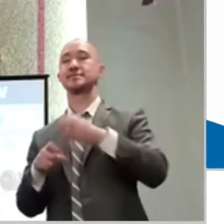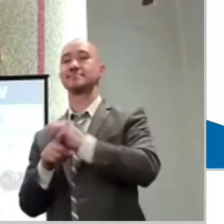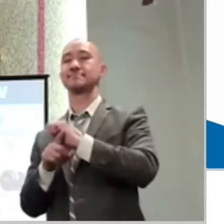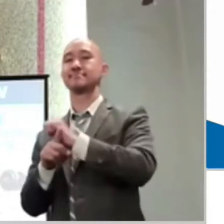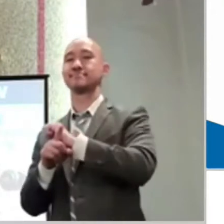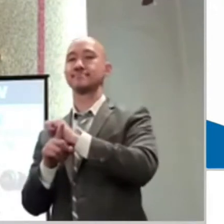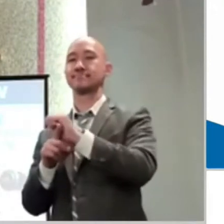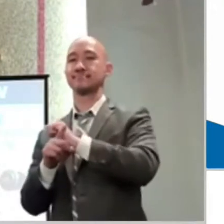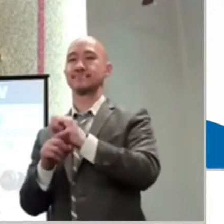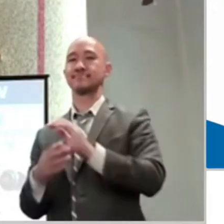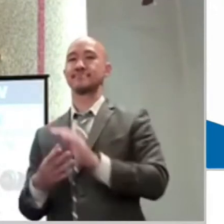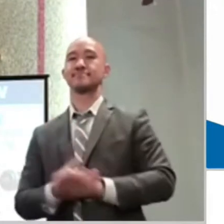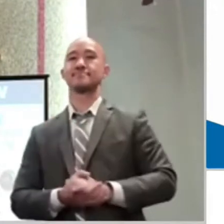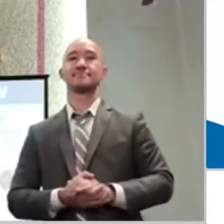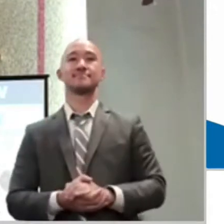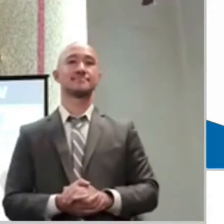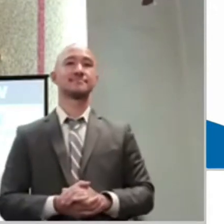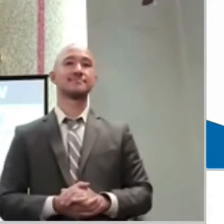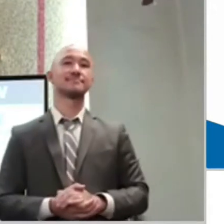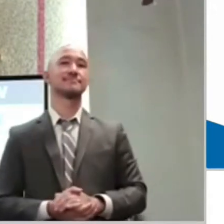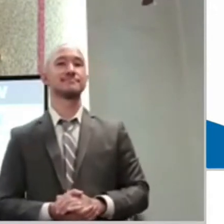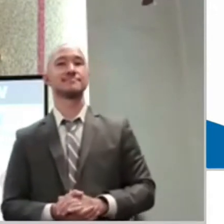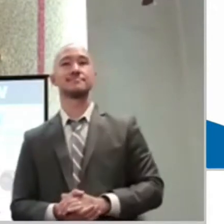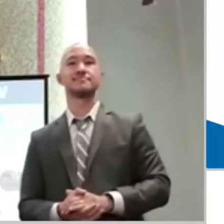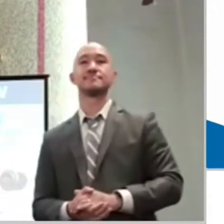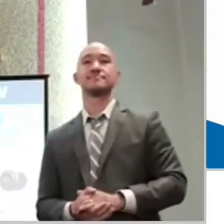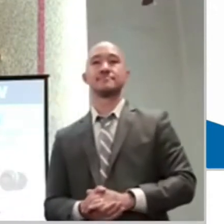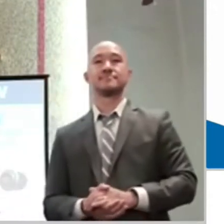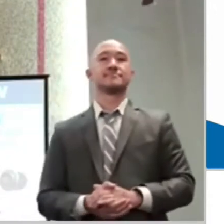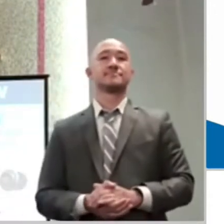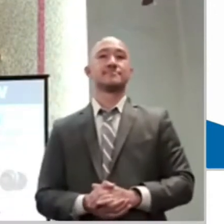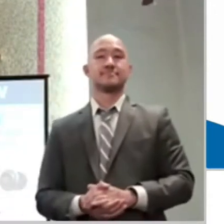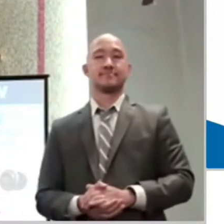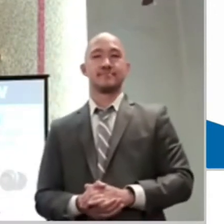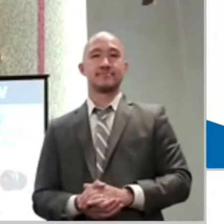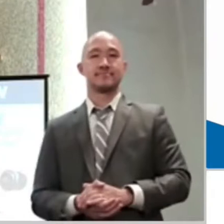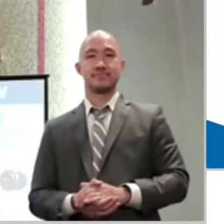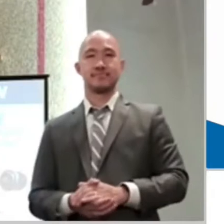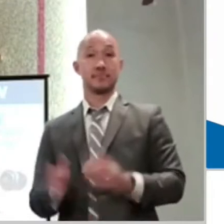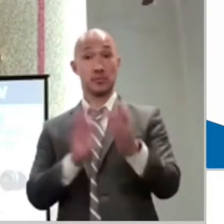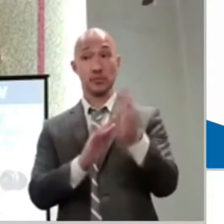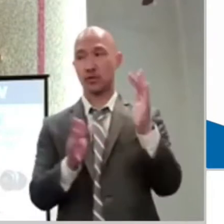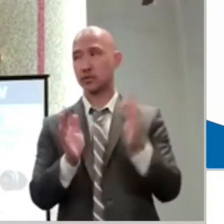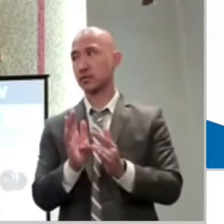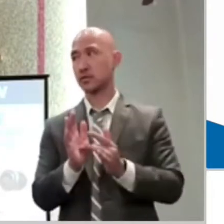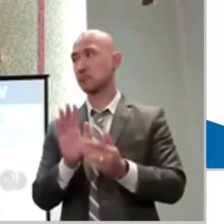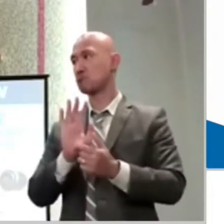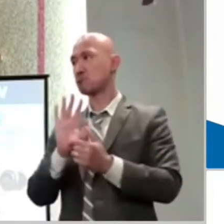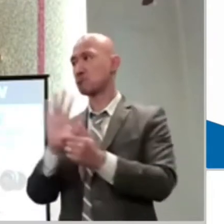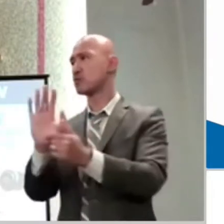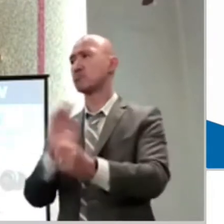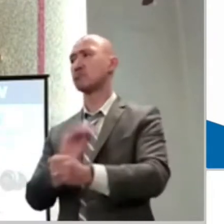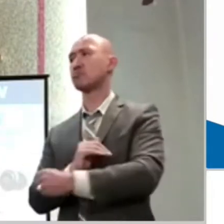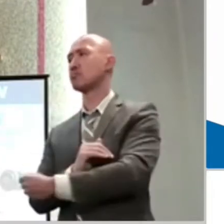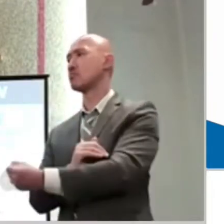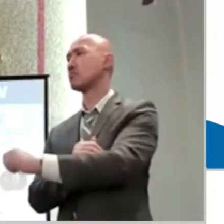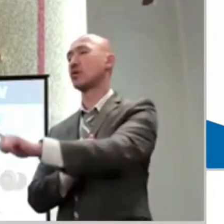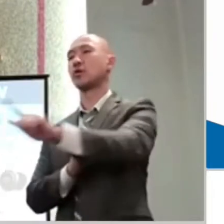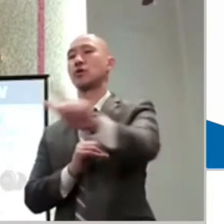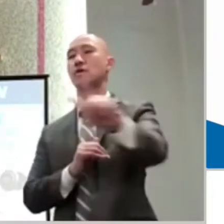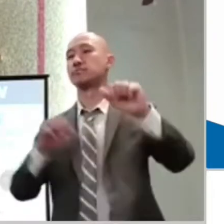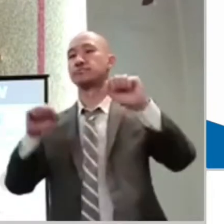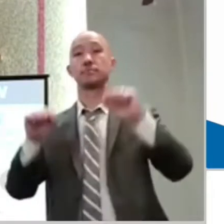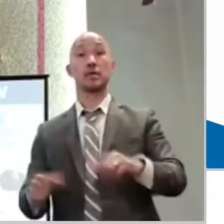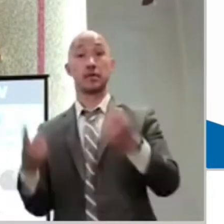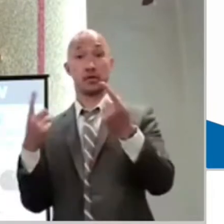Jesus was showing them how everything is possible with the Father, if